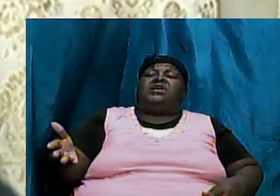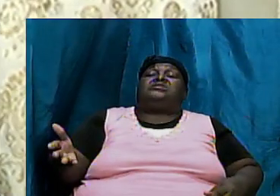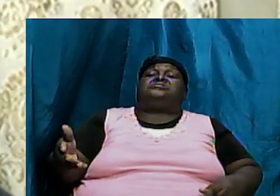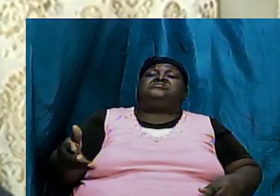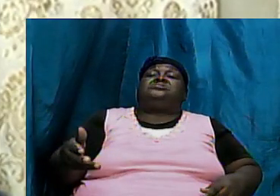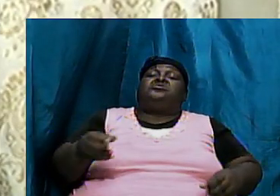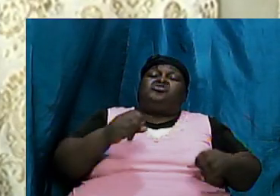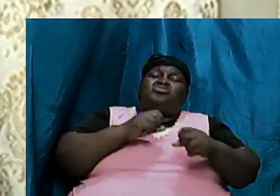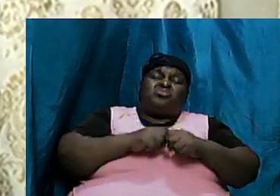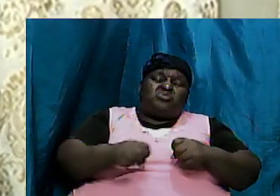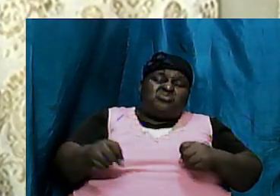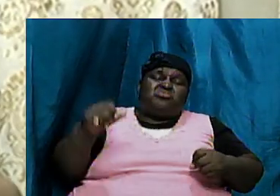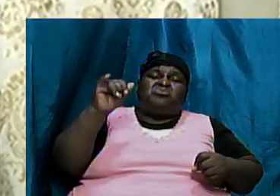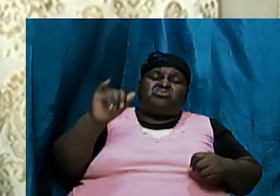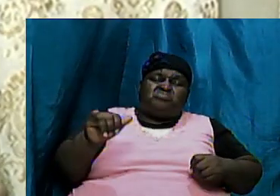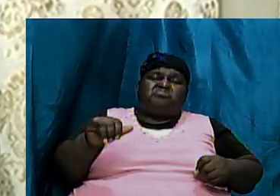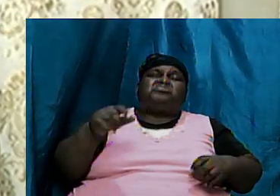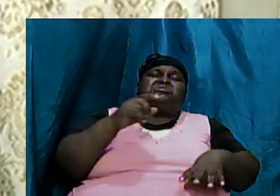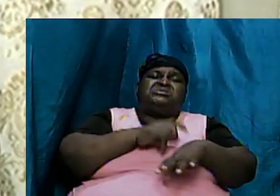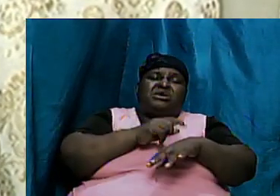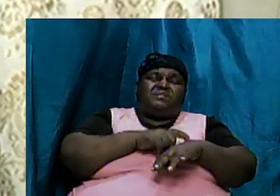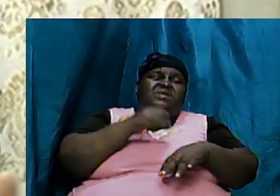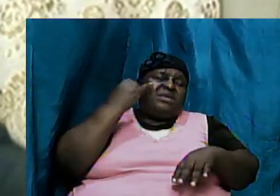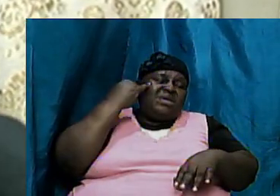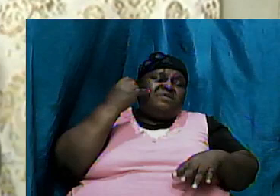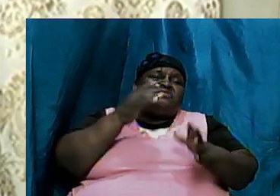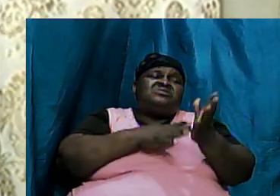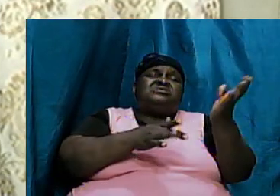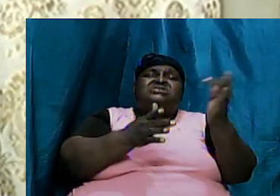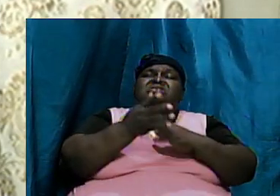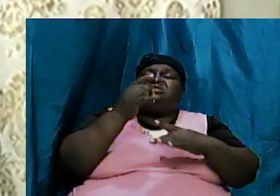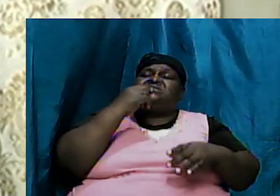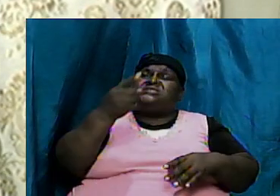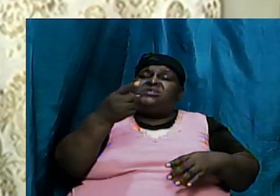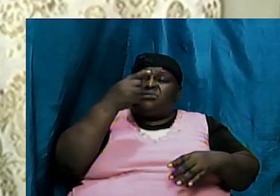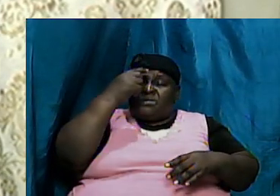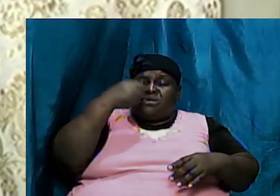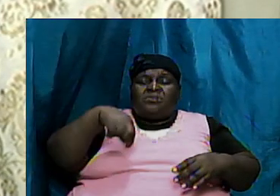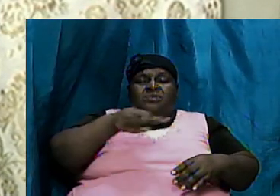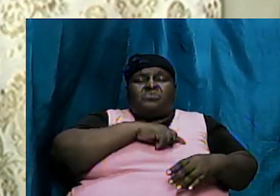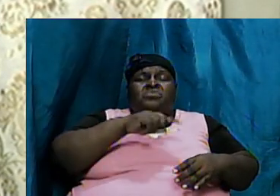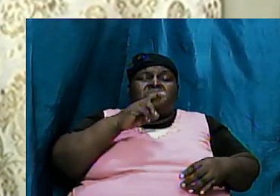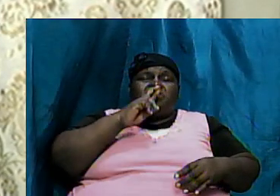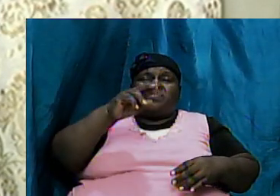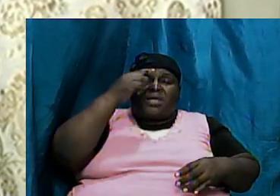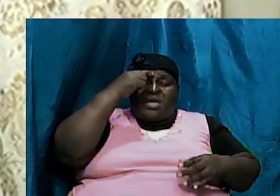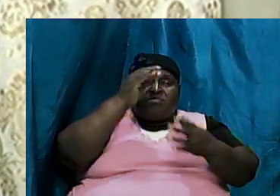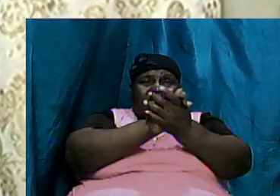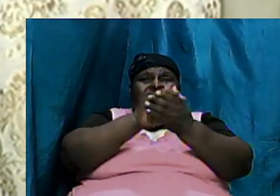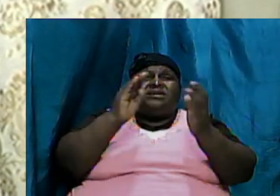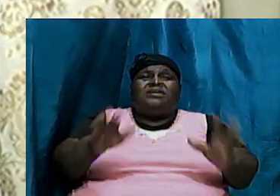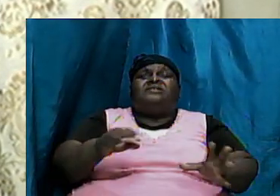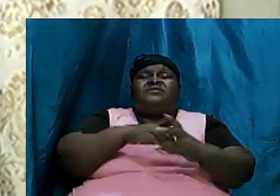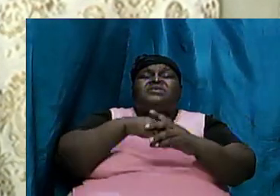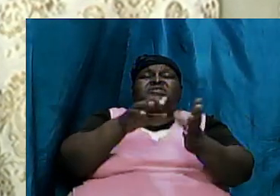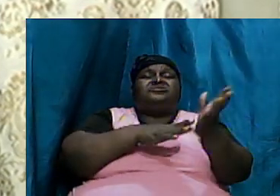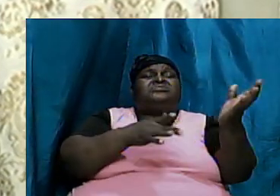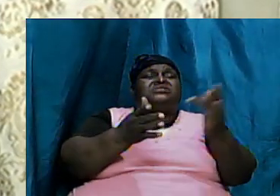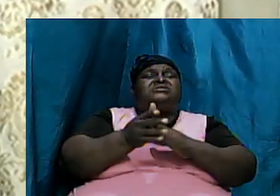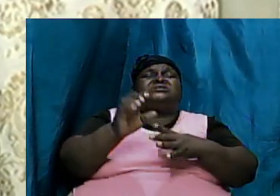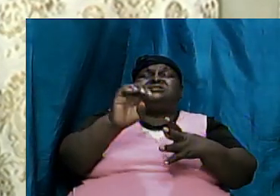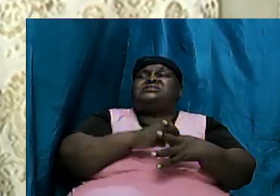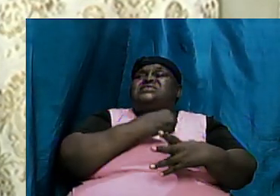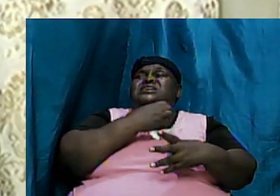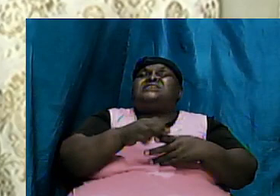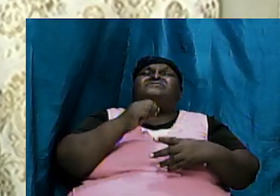was so at that time and if Jesus said and we are believers in Jesus brothers and sisters even if you are not